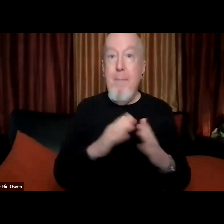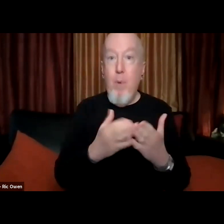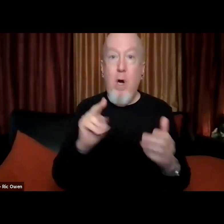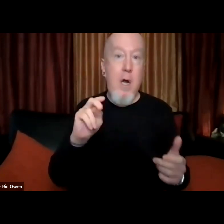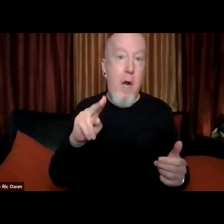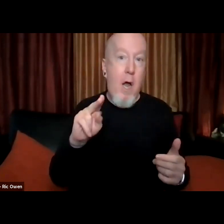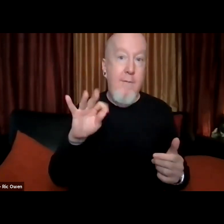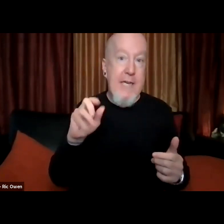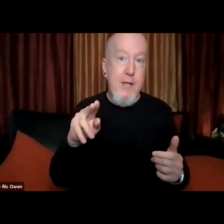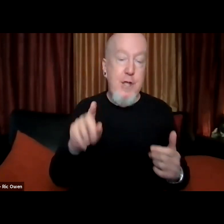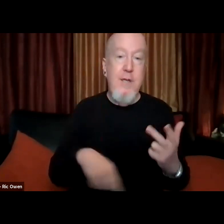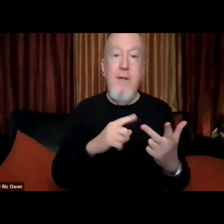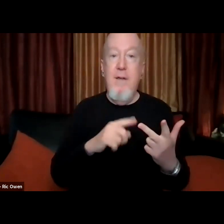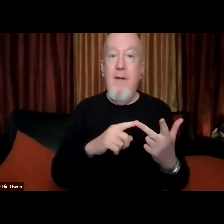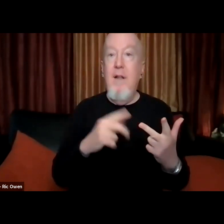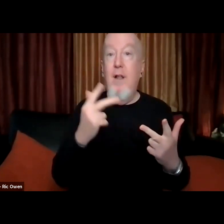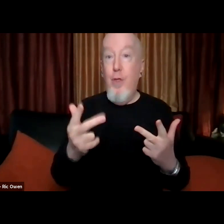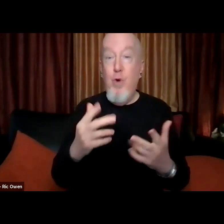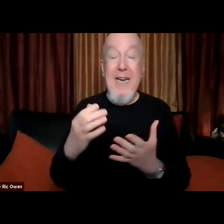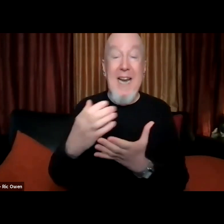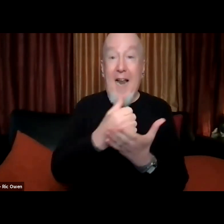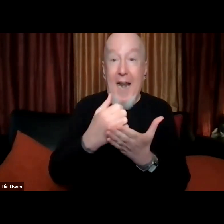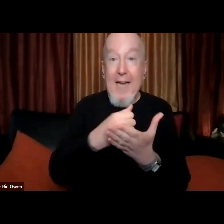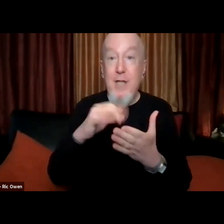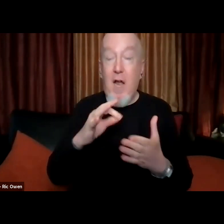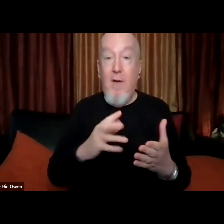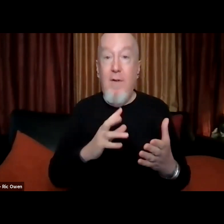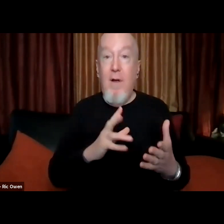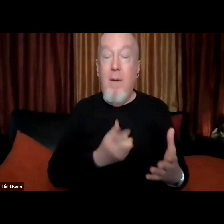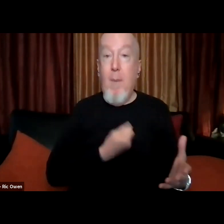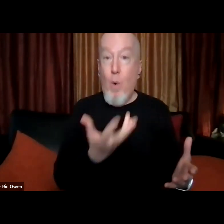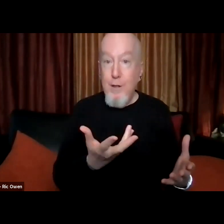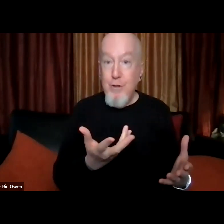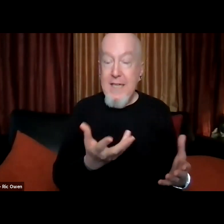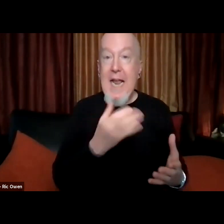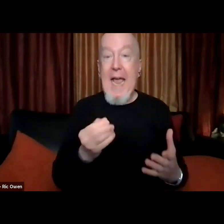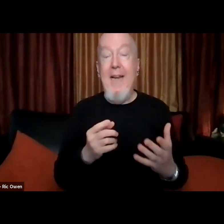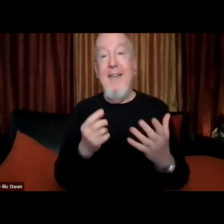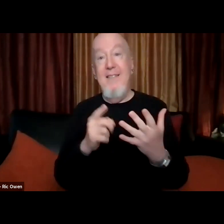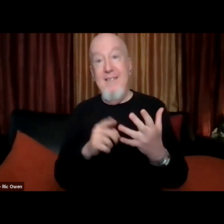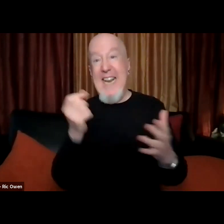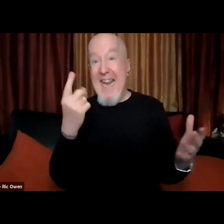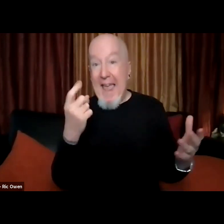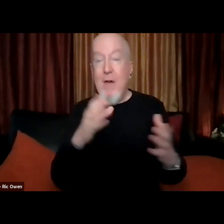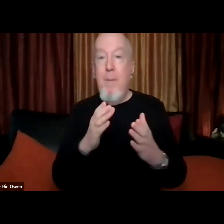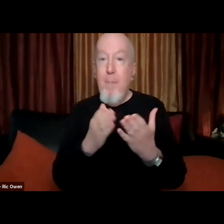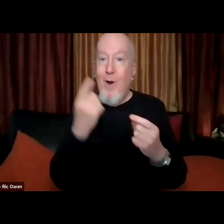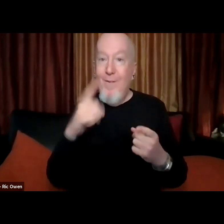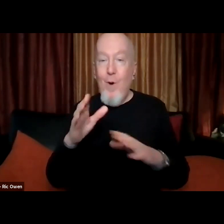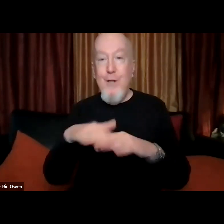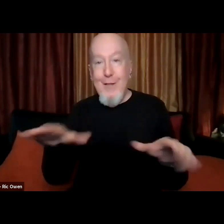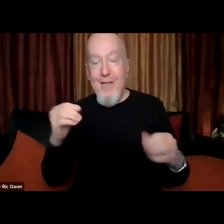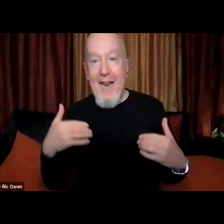three collections of poetry and 11 books for children and young adults